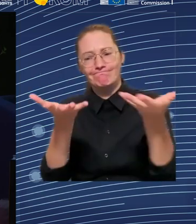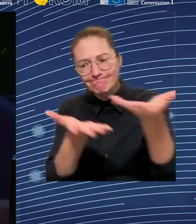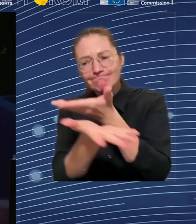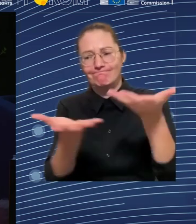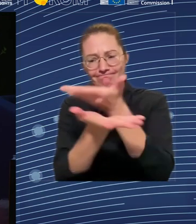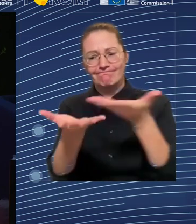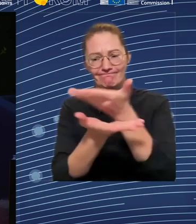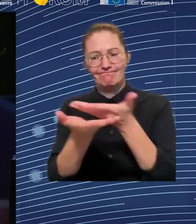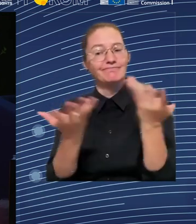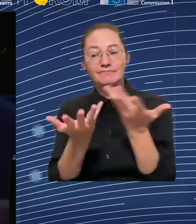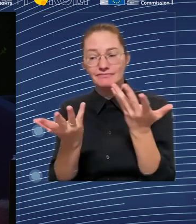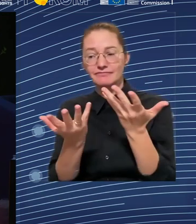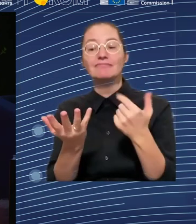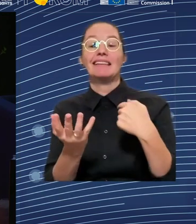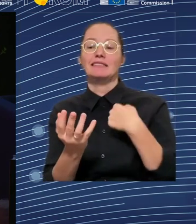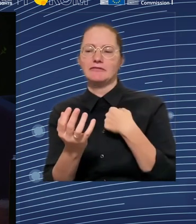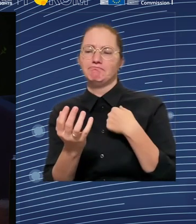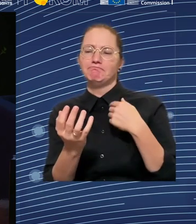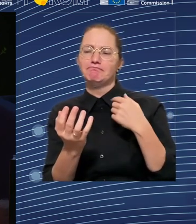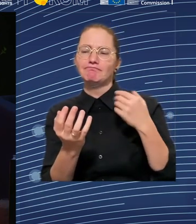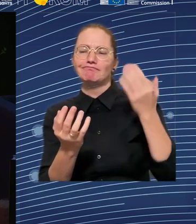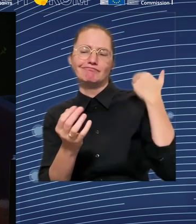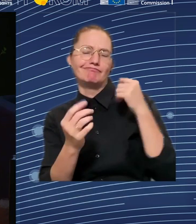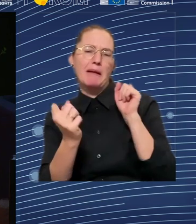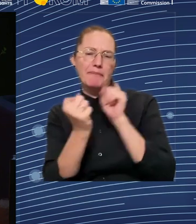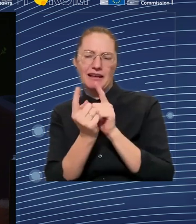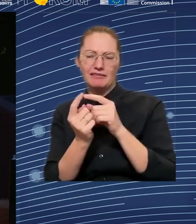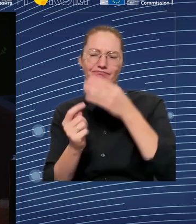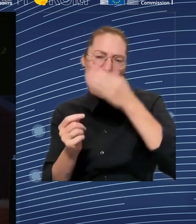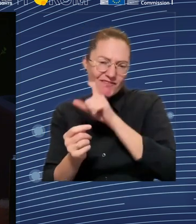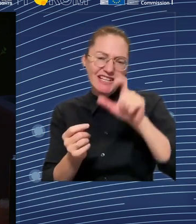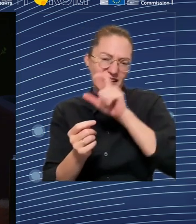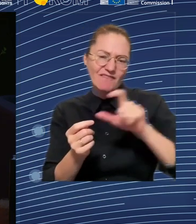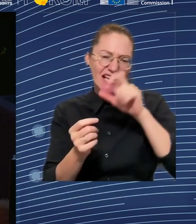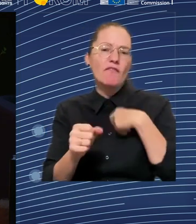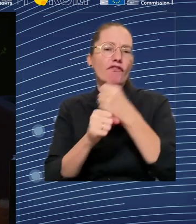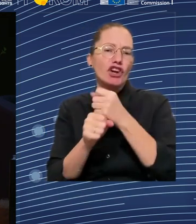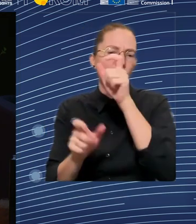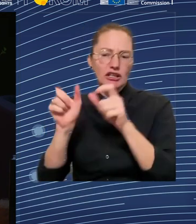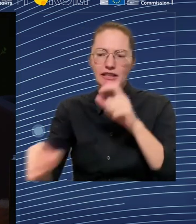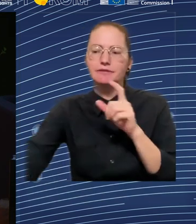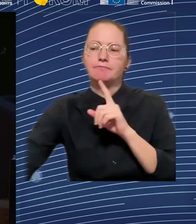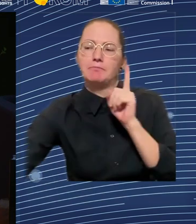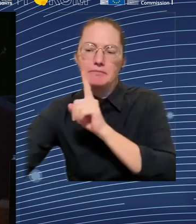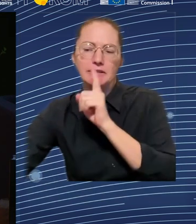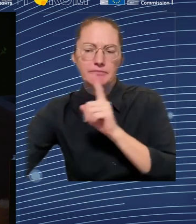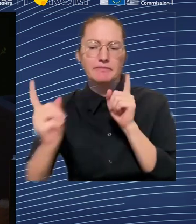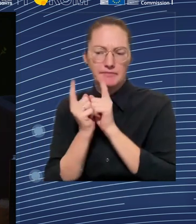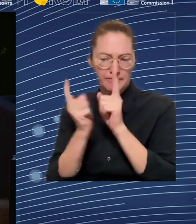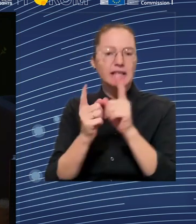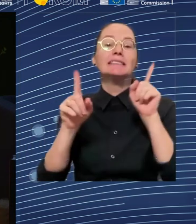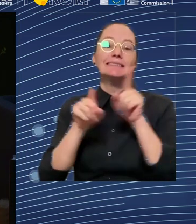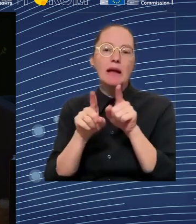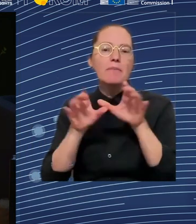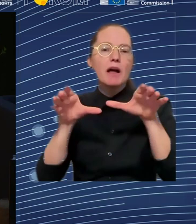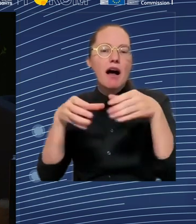So they want to have a discussion with their employer about what change is coming. And then do you know what they want? They want access to training so